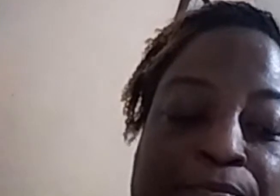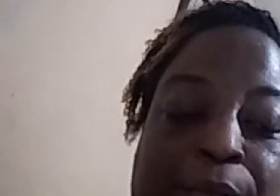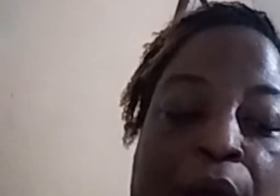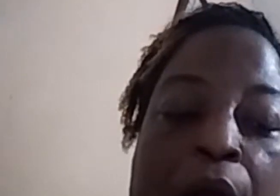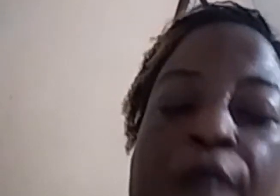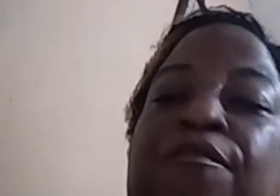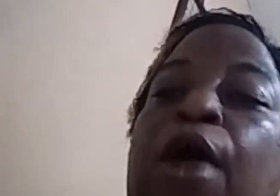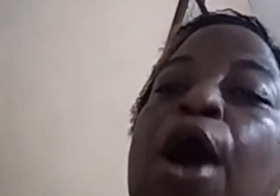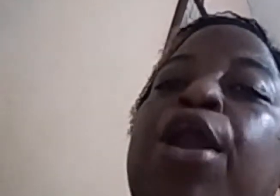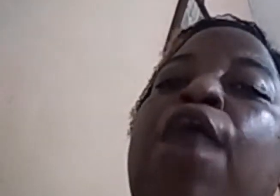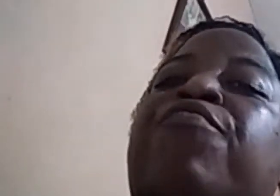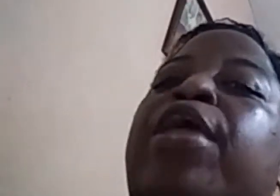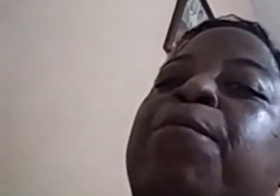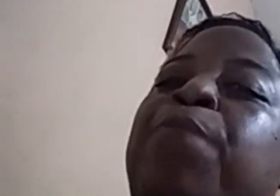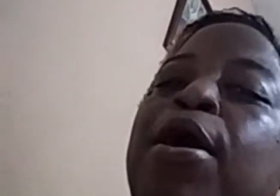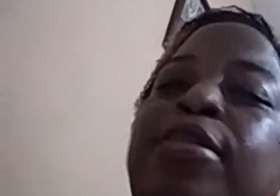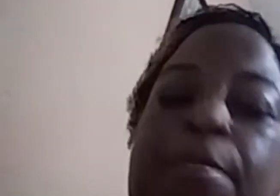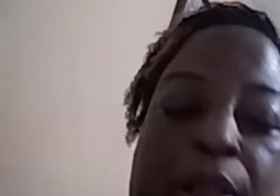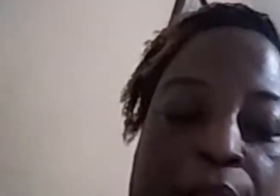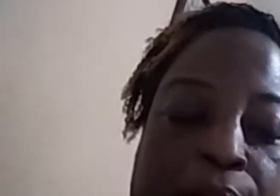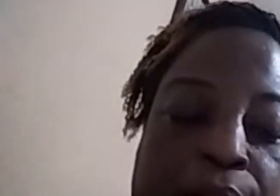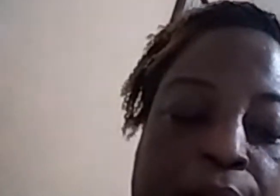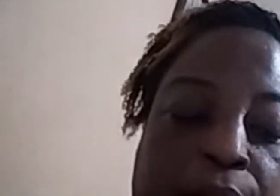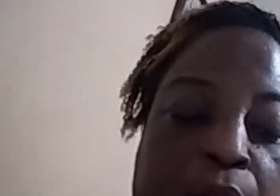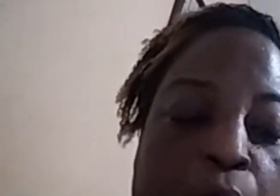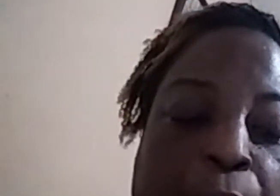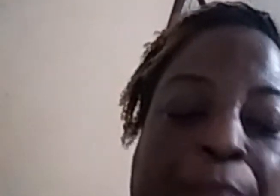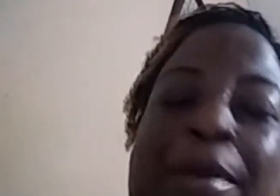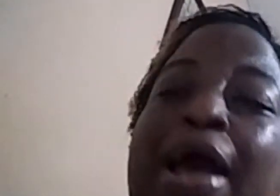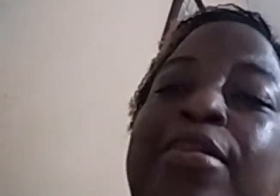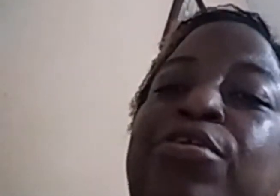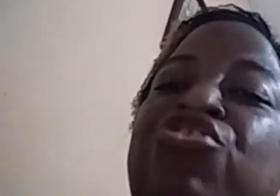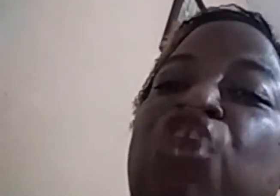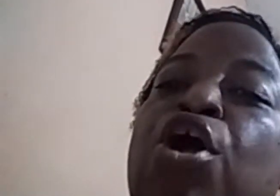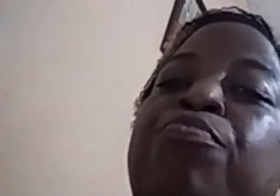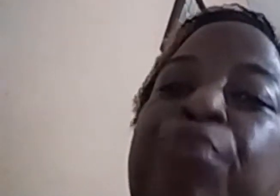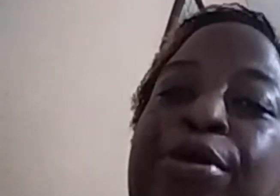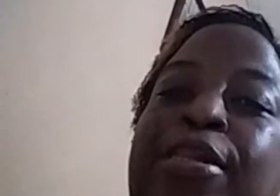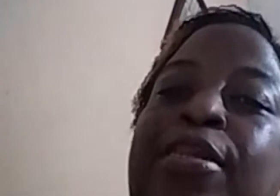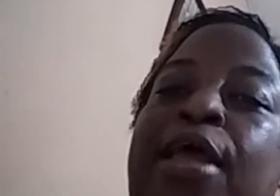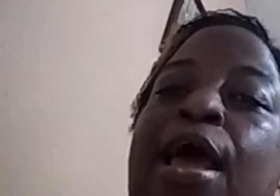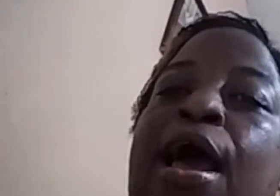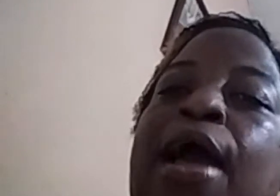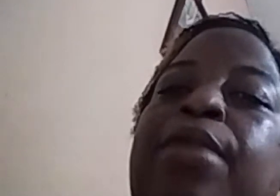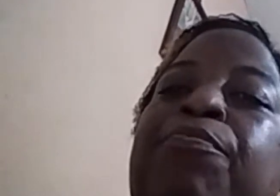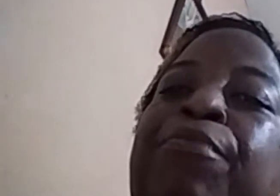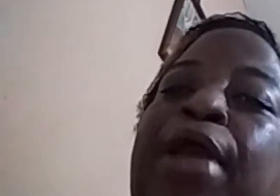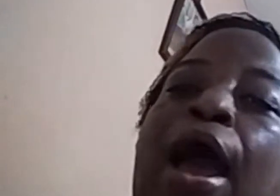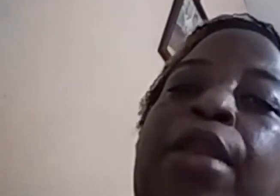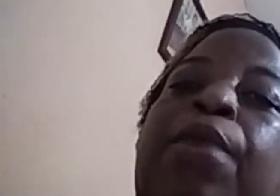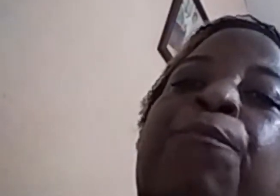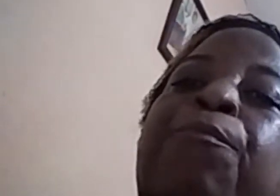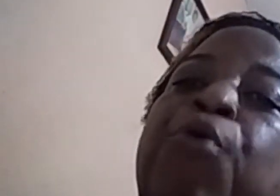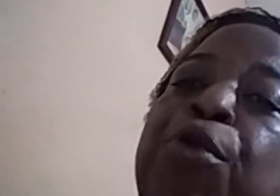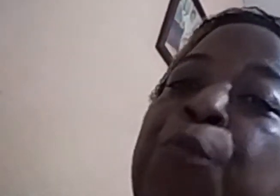of God of the Impossible, Protected Pastor Shaun Brooks, at the